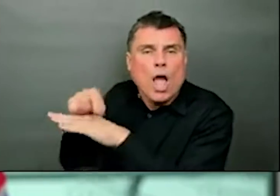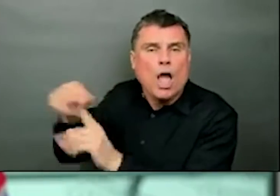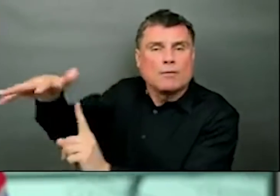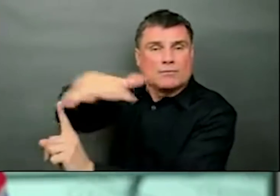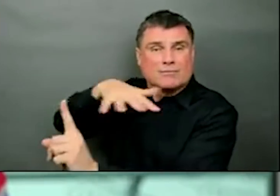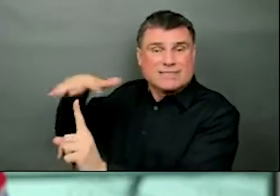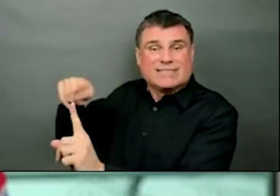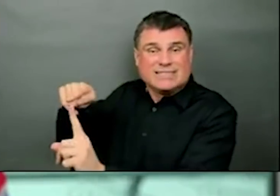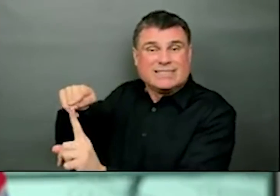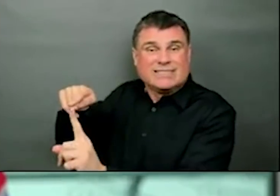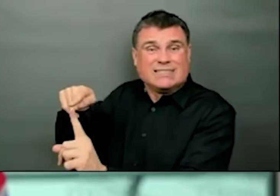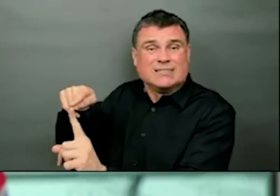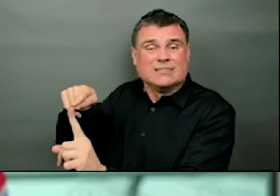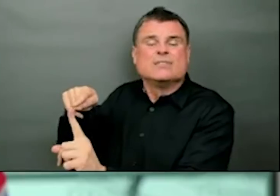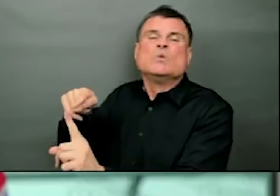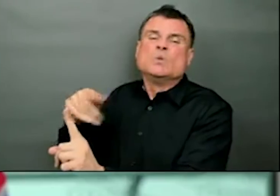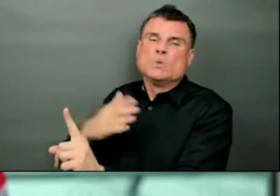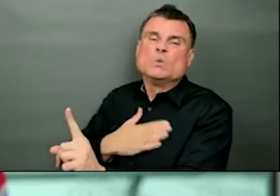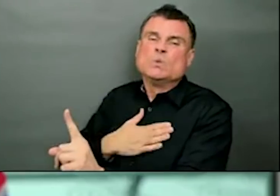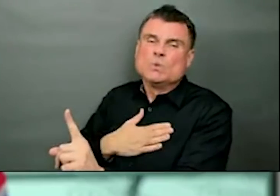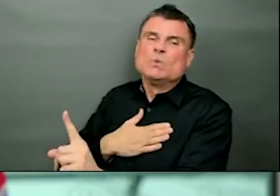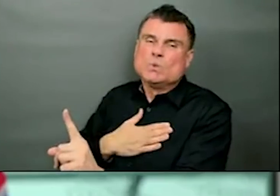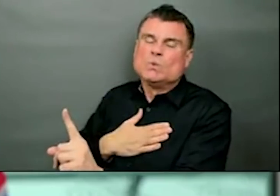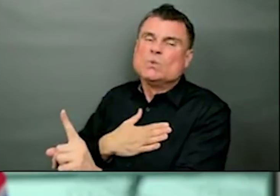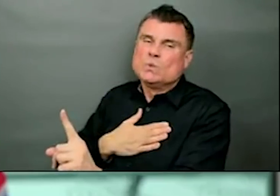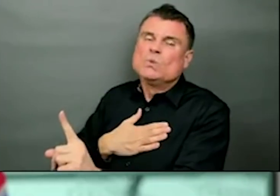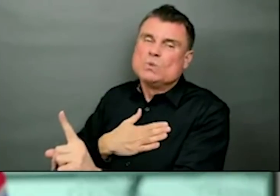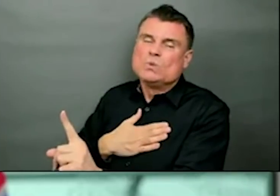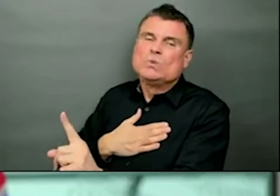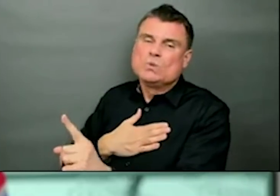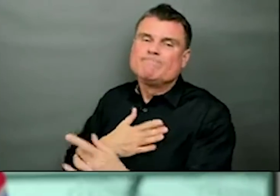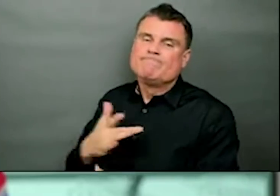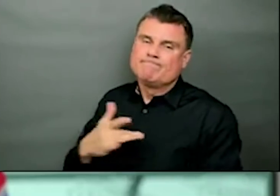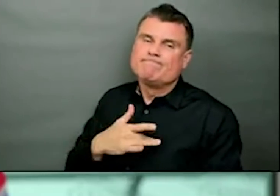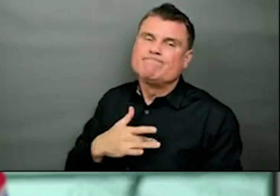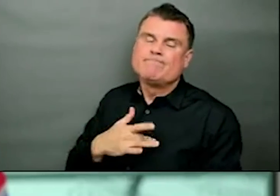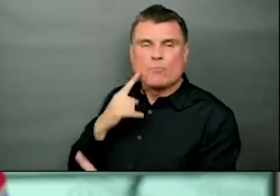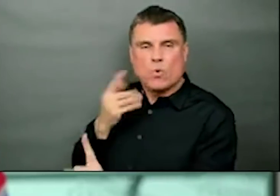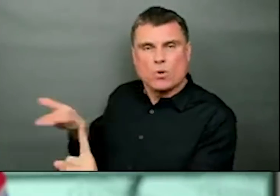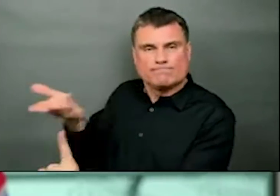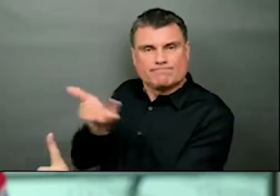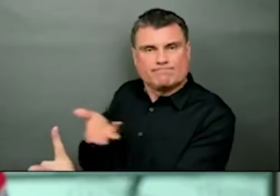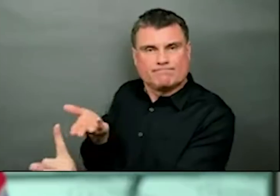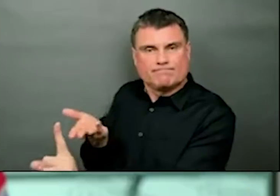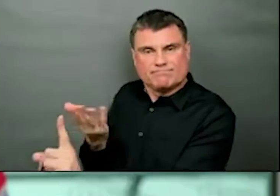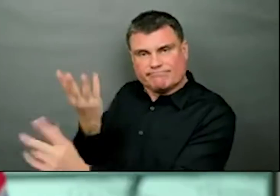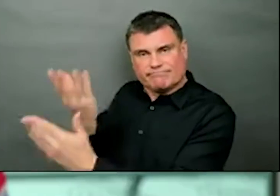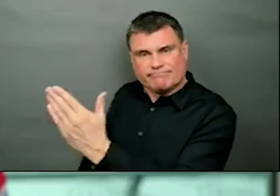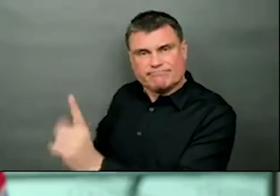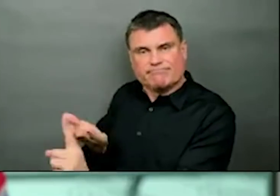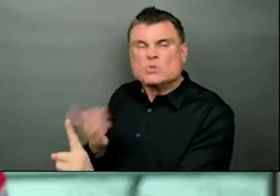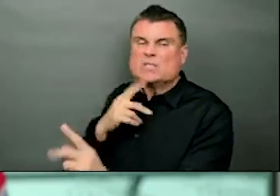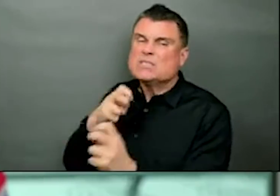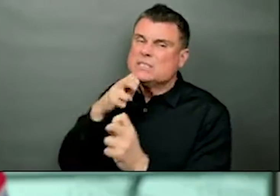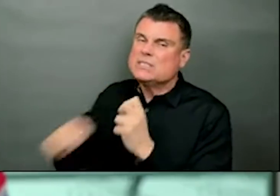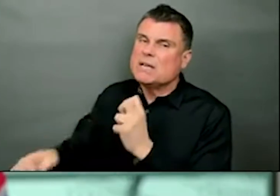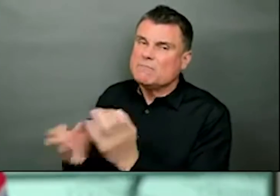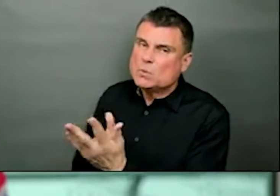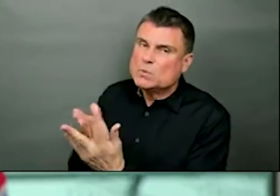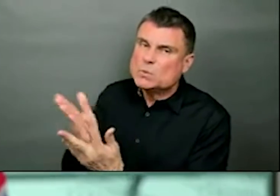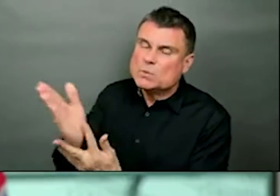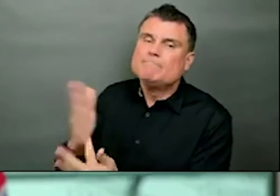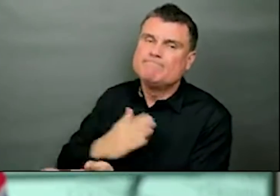providers and communities who we know are mourning their loss. Our thoughts are with you as well during difficult time.